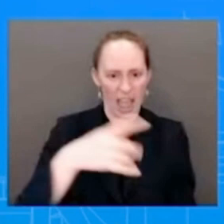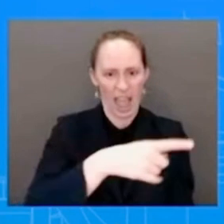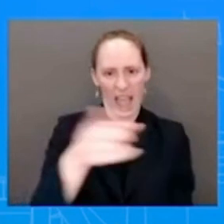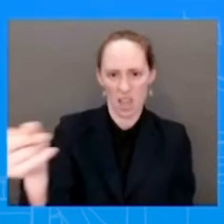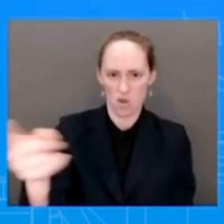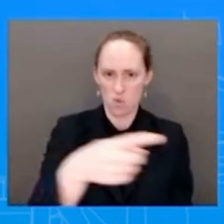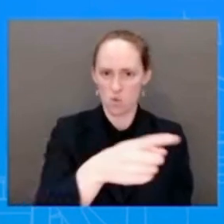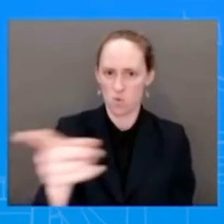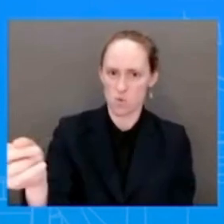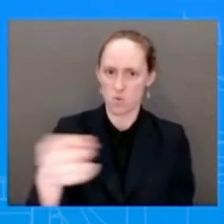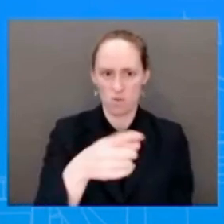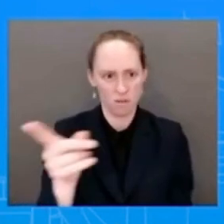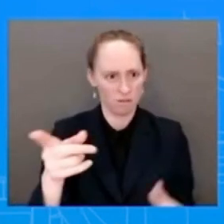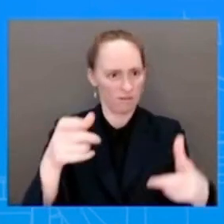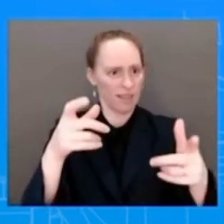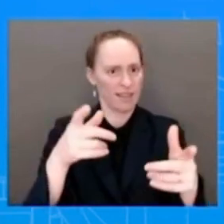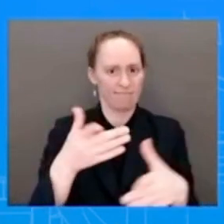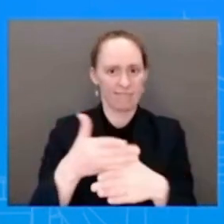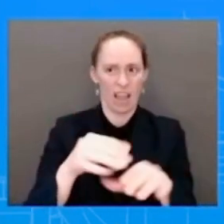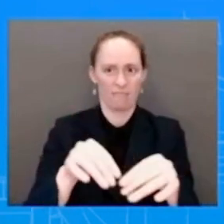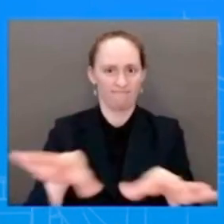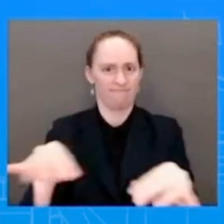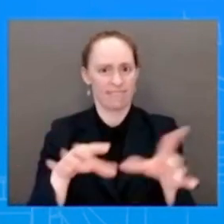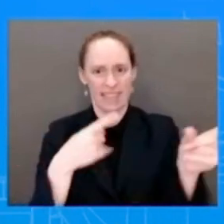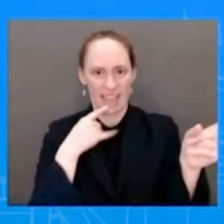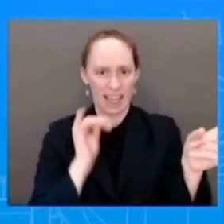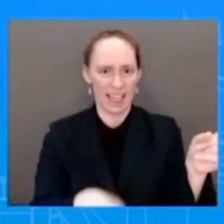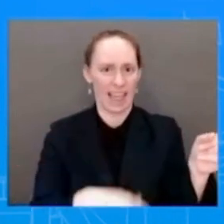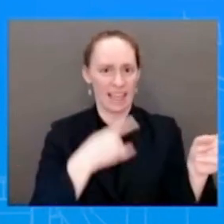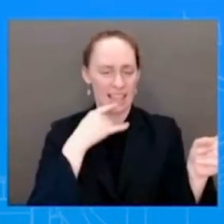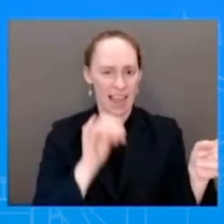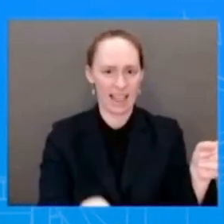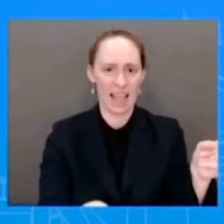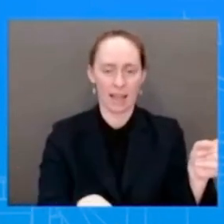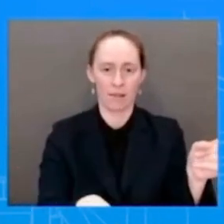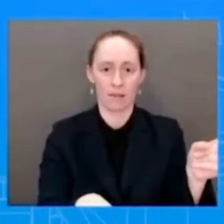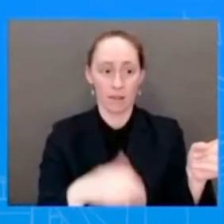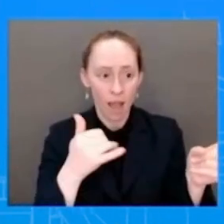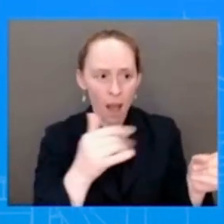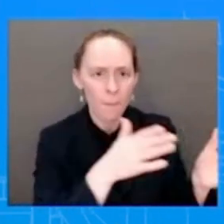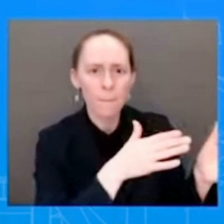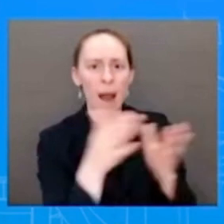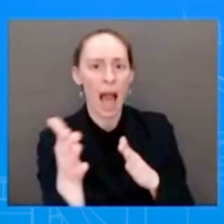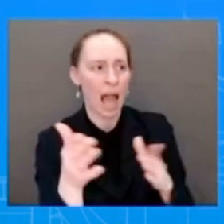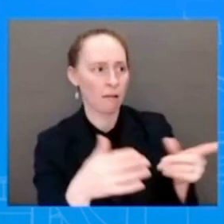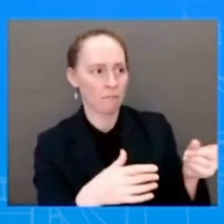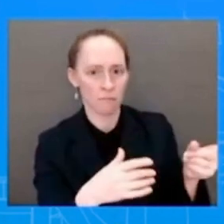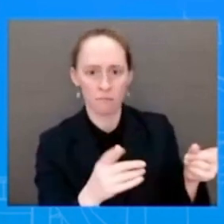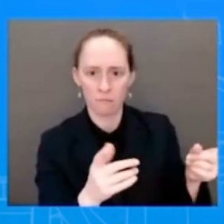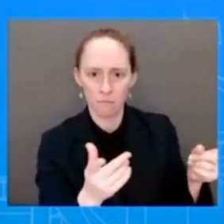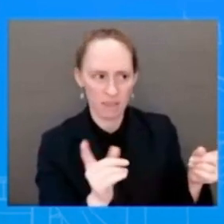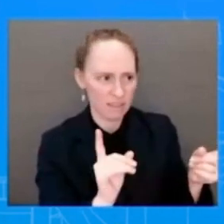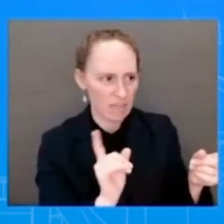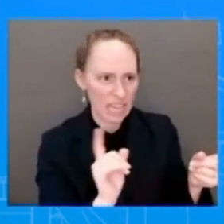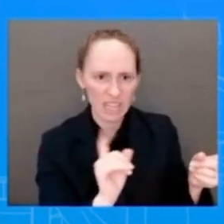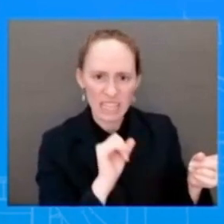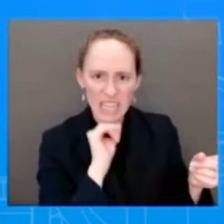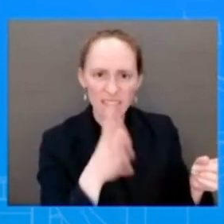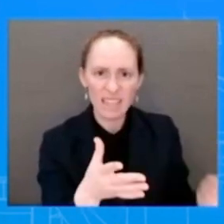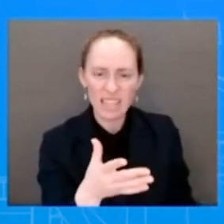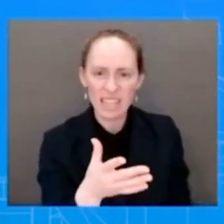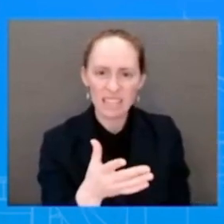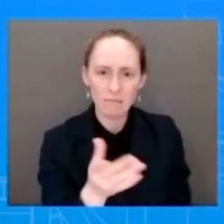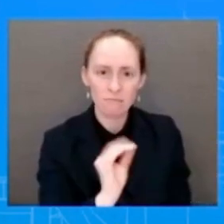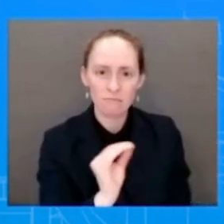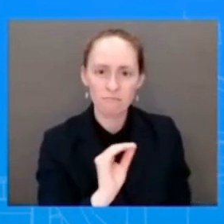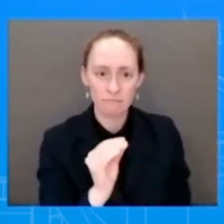plan? Like, what is it that they're going to lay out to show us exactly, not just to us, but to the American people? Now, I want to